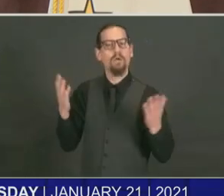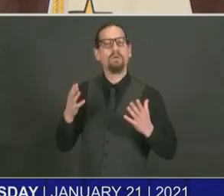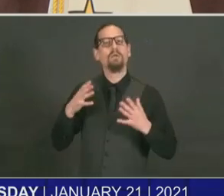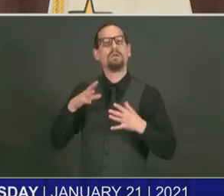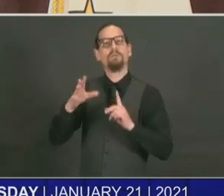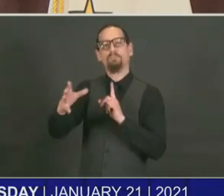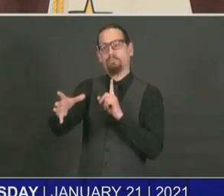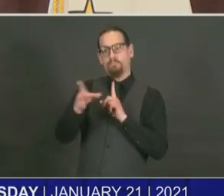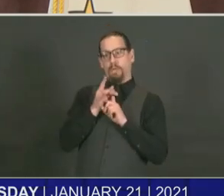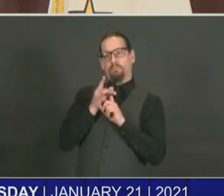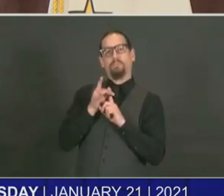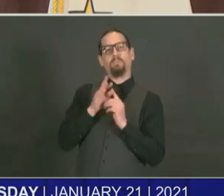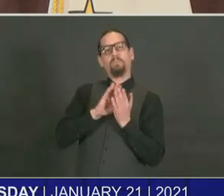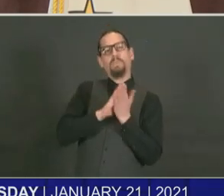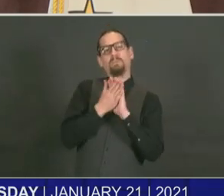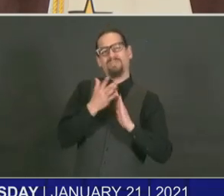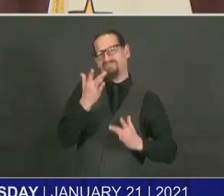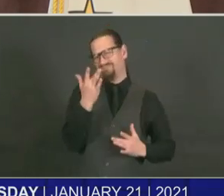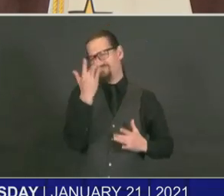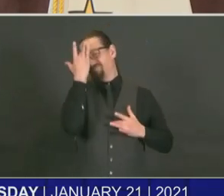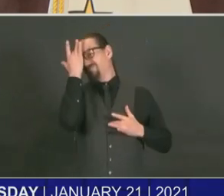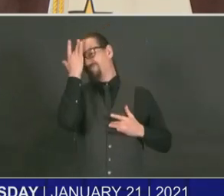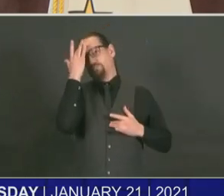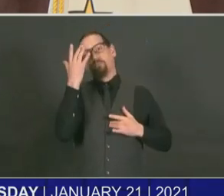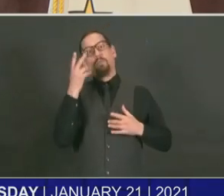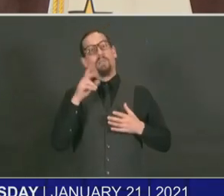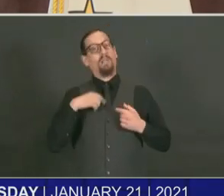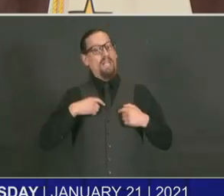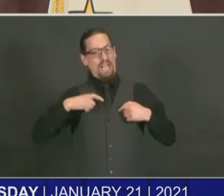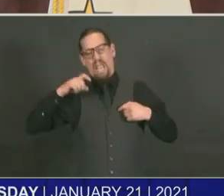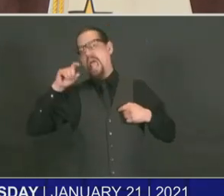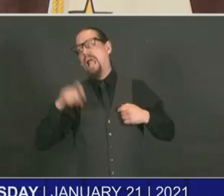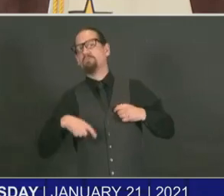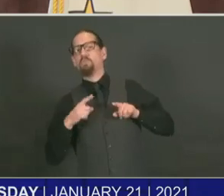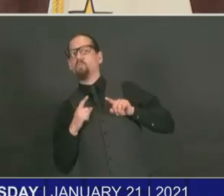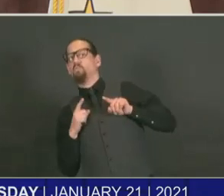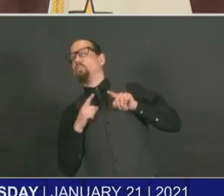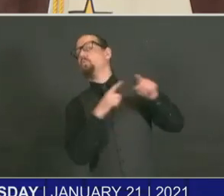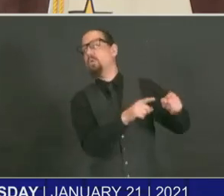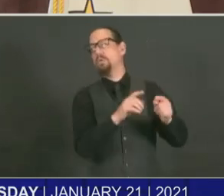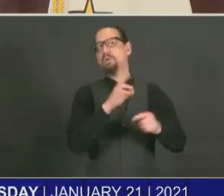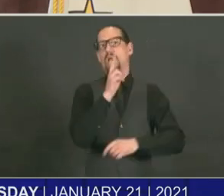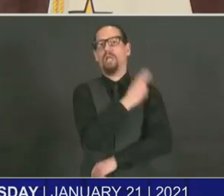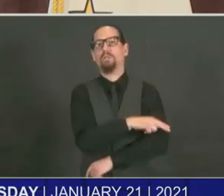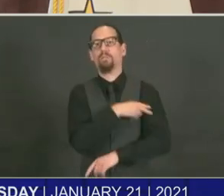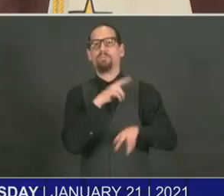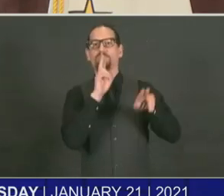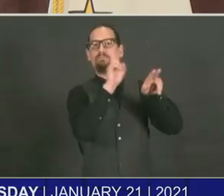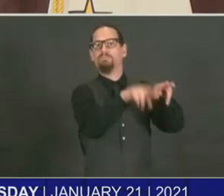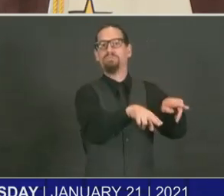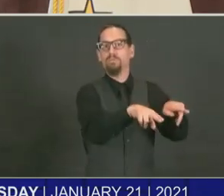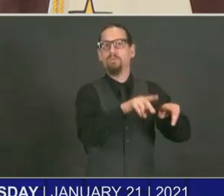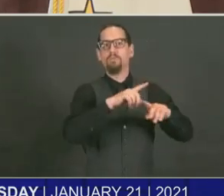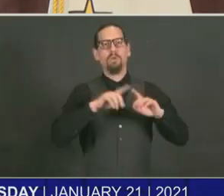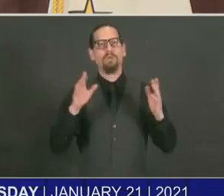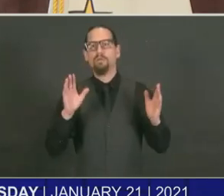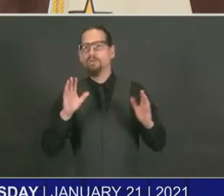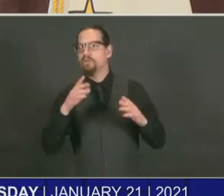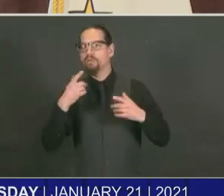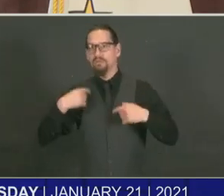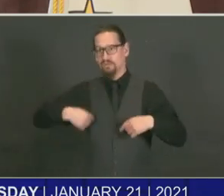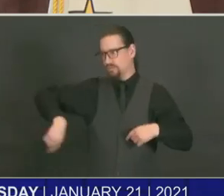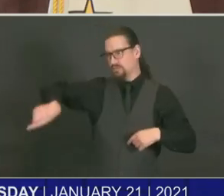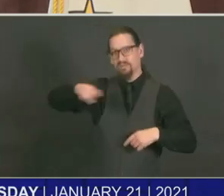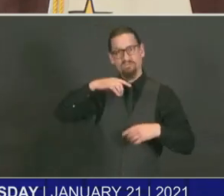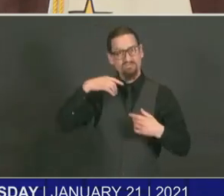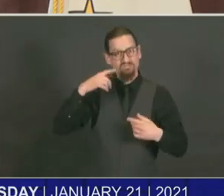hospital or from dying, we still don't know for certain that it will totally prevent you from actually getting